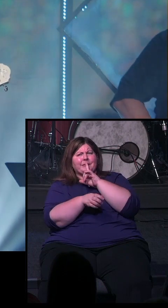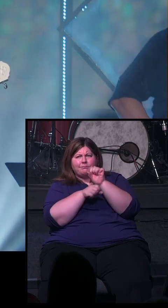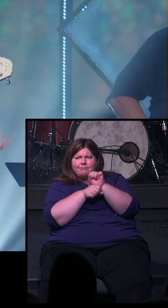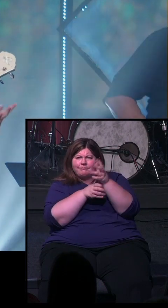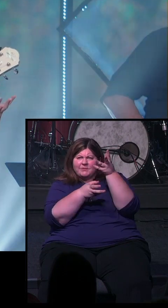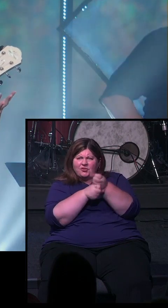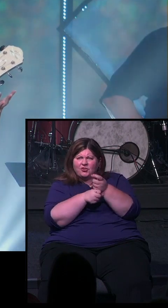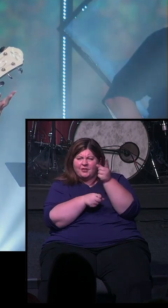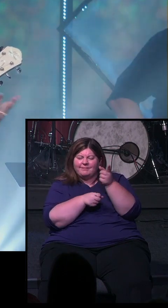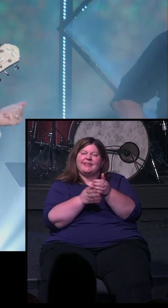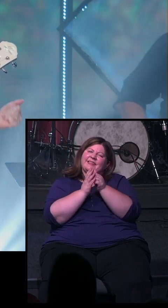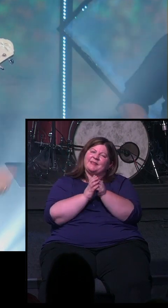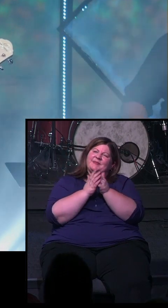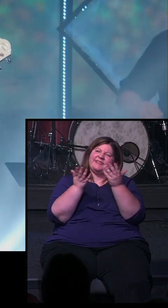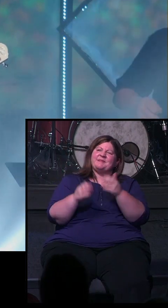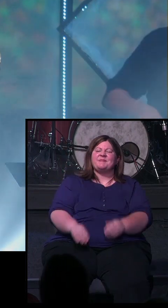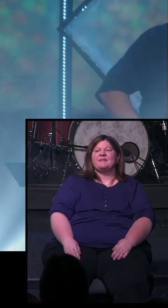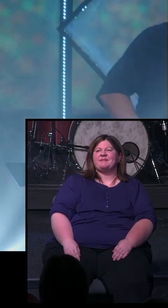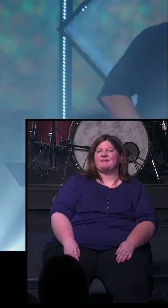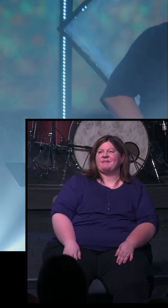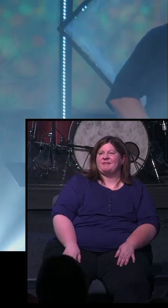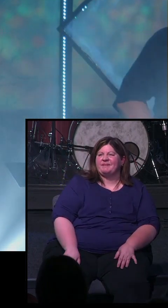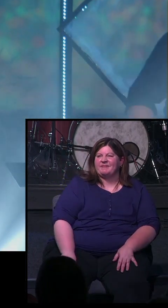let's worship together as we close the service.